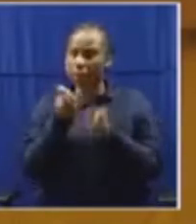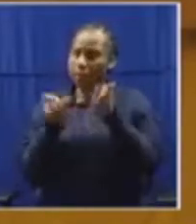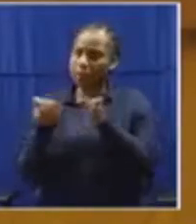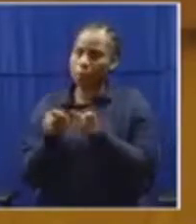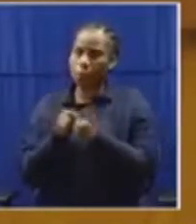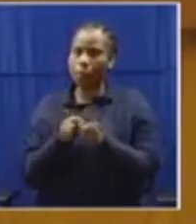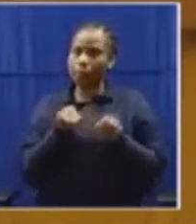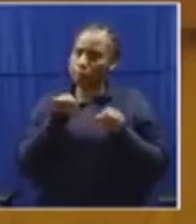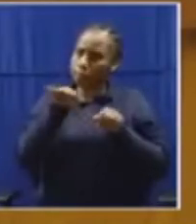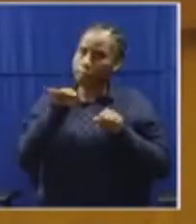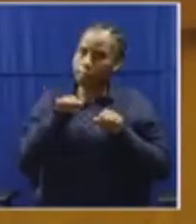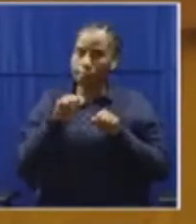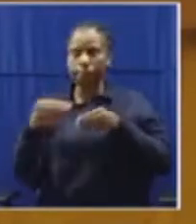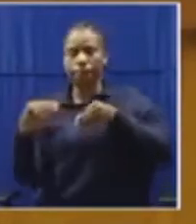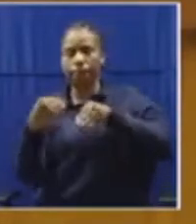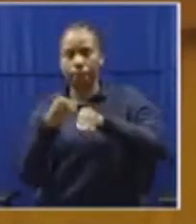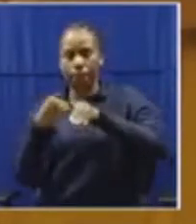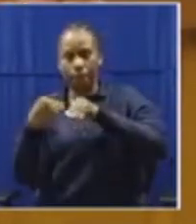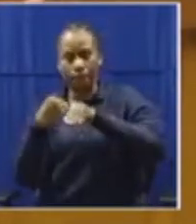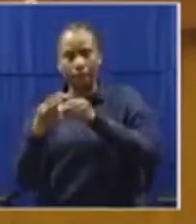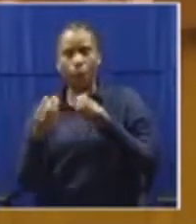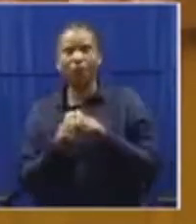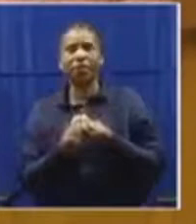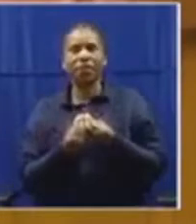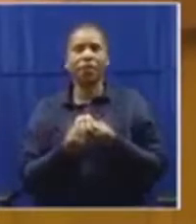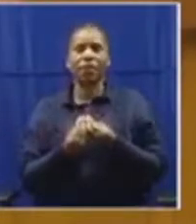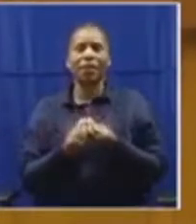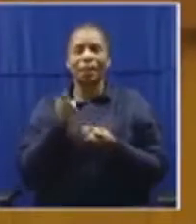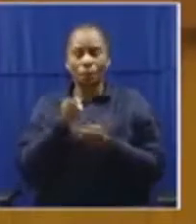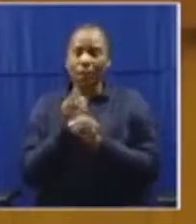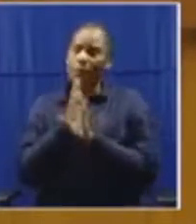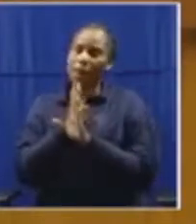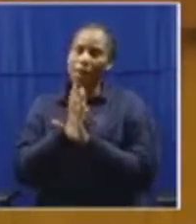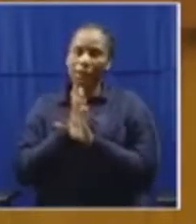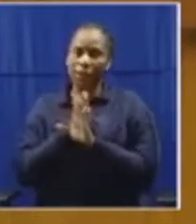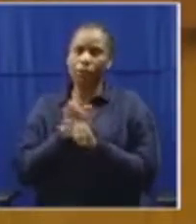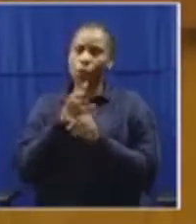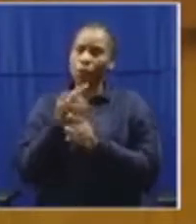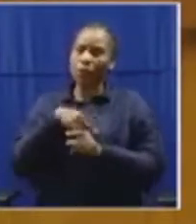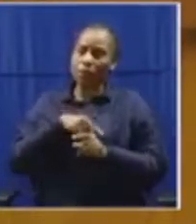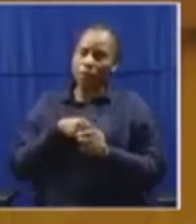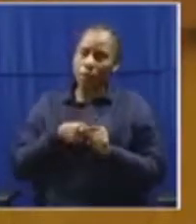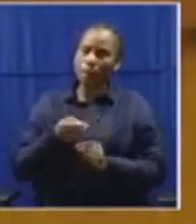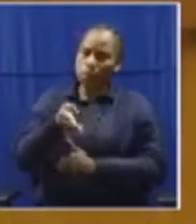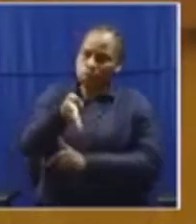quite private and all that. Now, they went as early as 2014